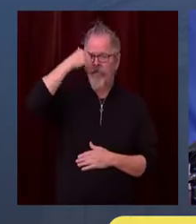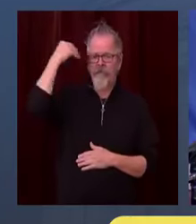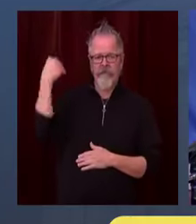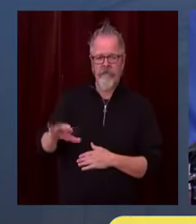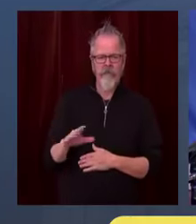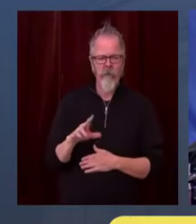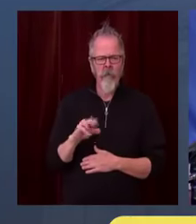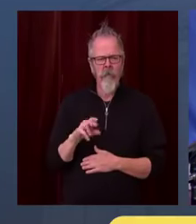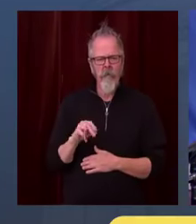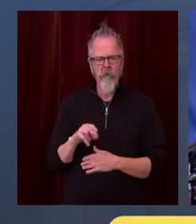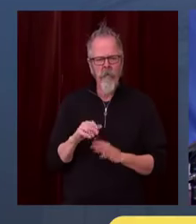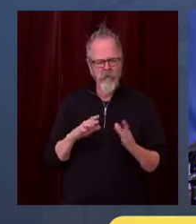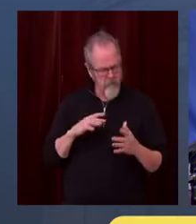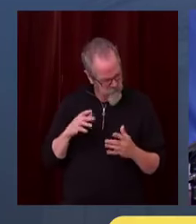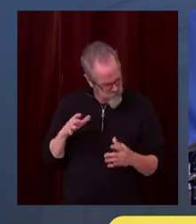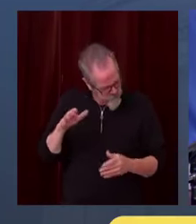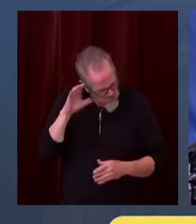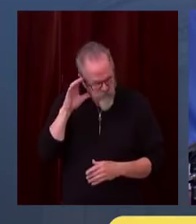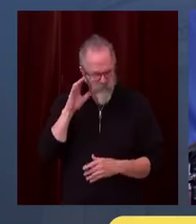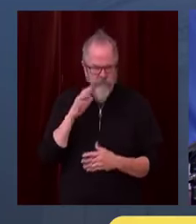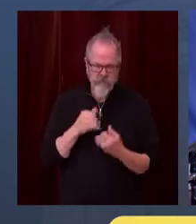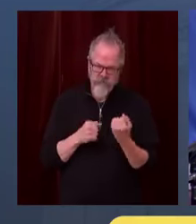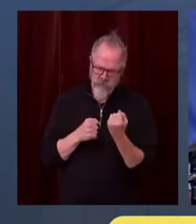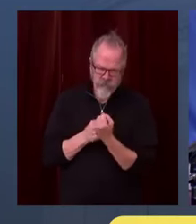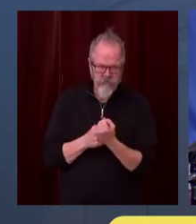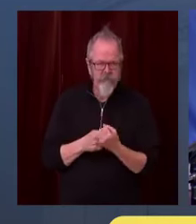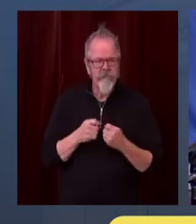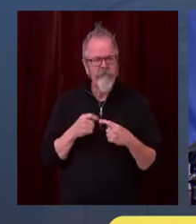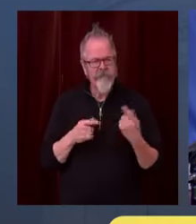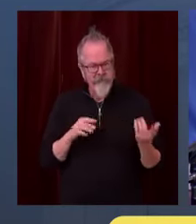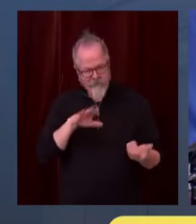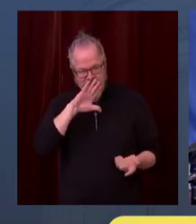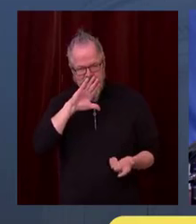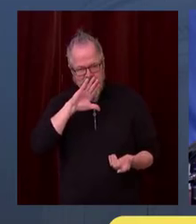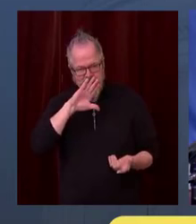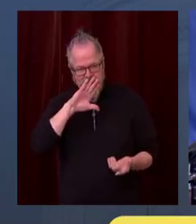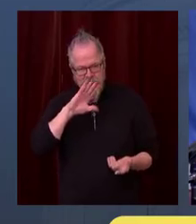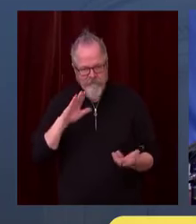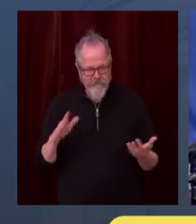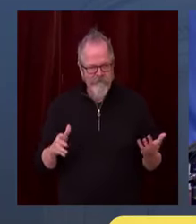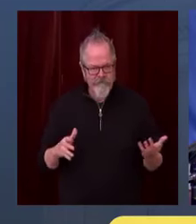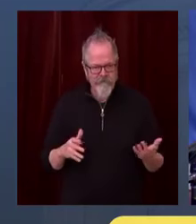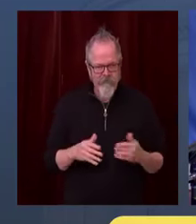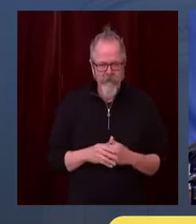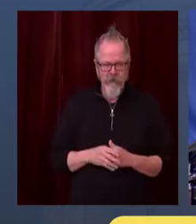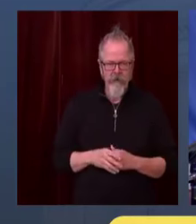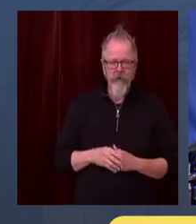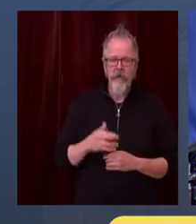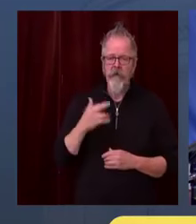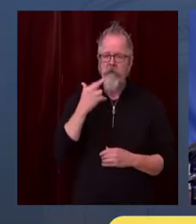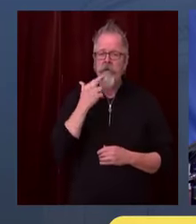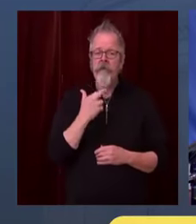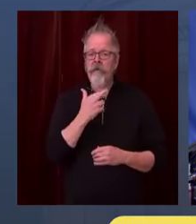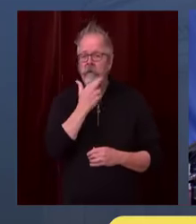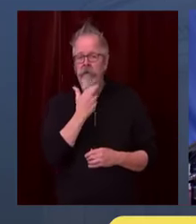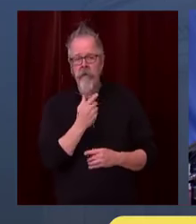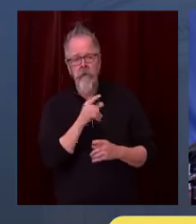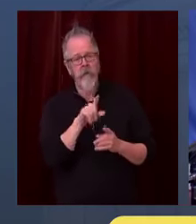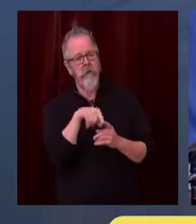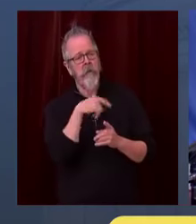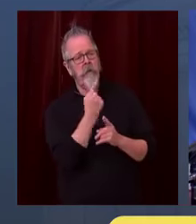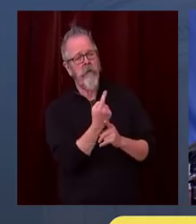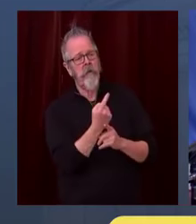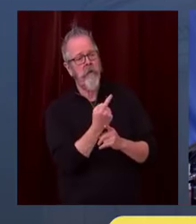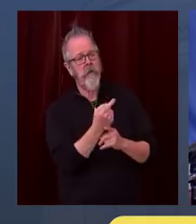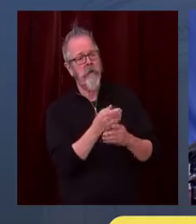frustrated because they're not the only place the transmission is taking place. More of them are probably taking